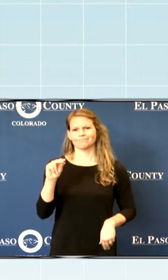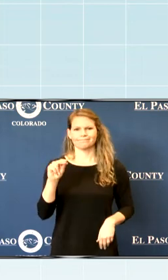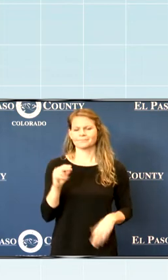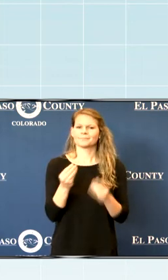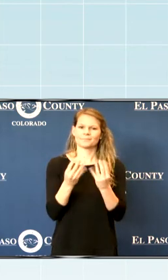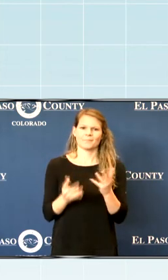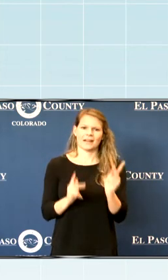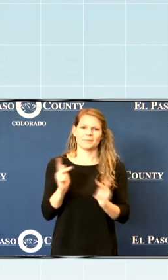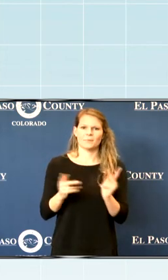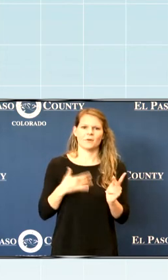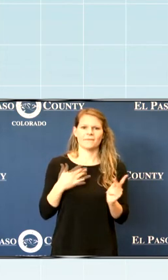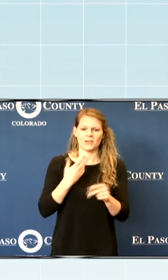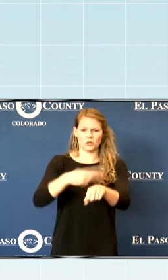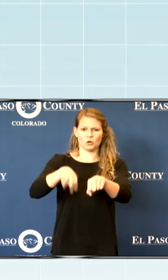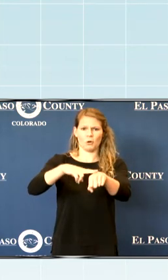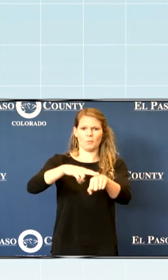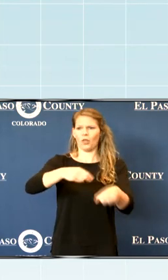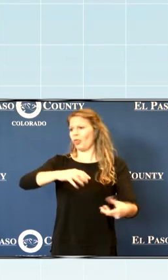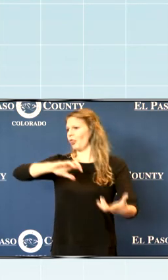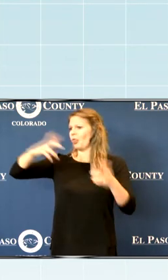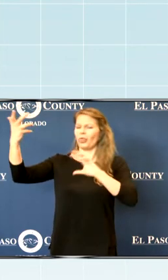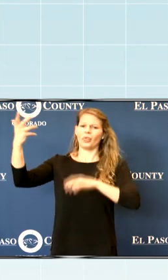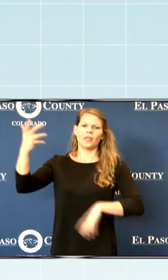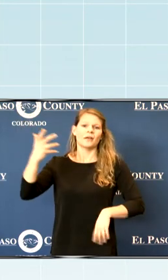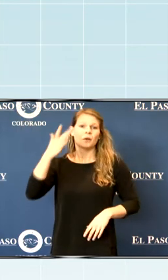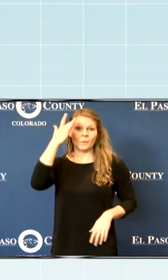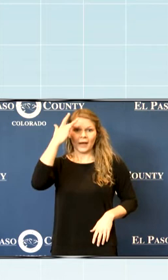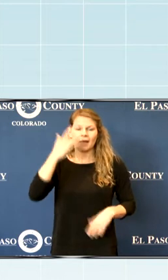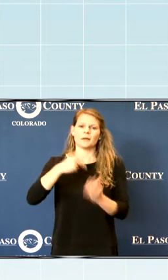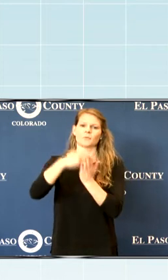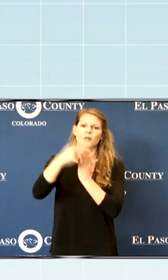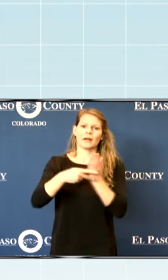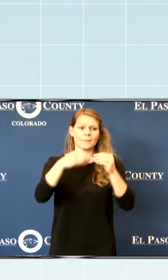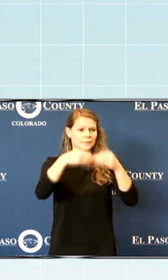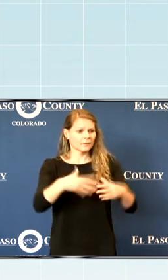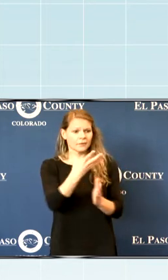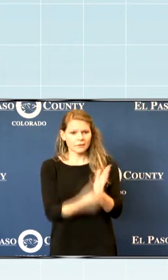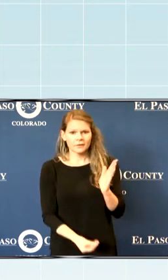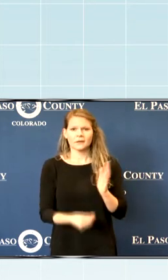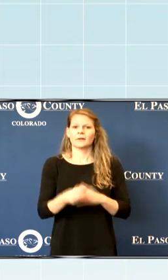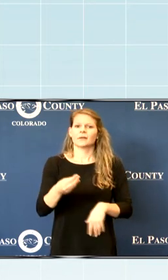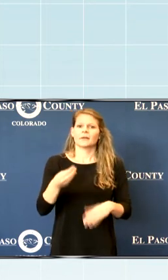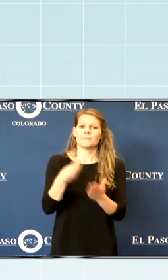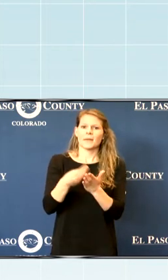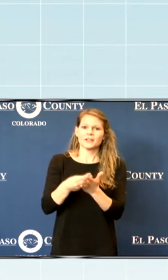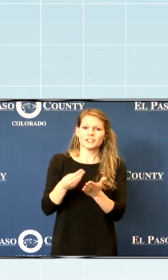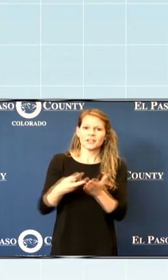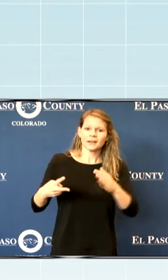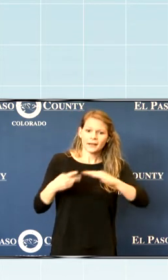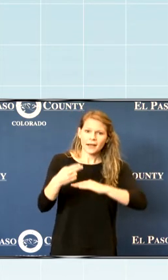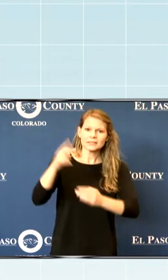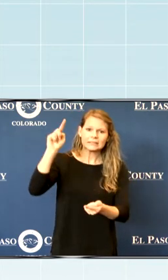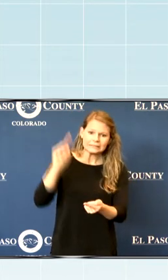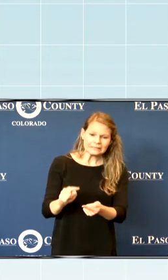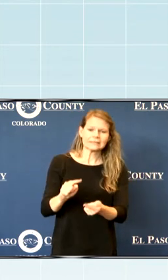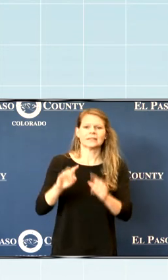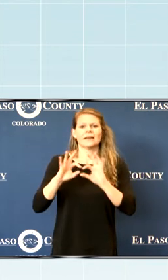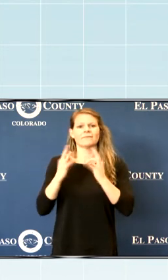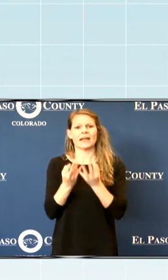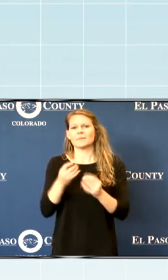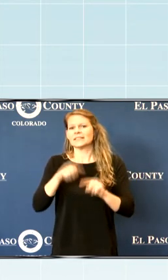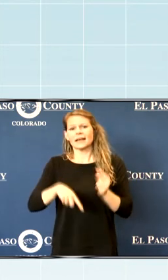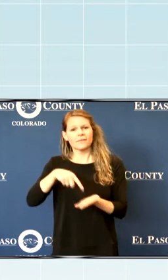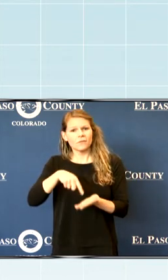all sense of normalcy due to loss of programming, either due to program budget cuts or their families not being able to